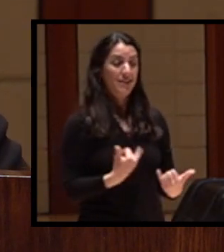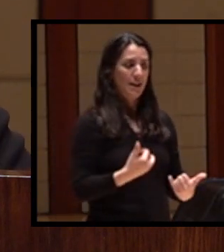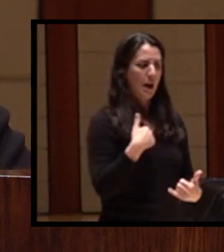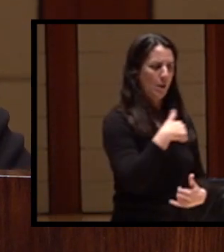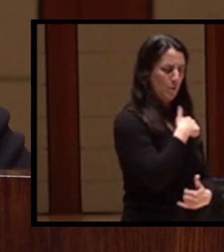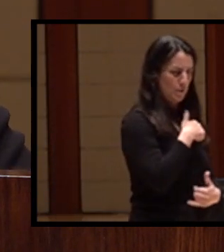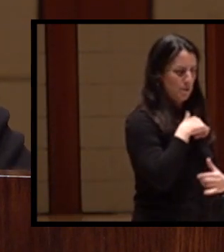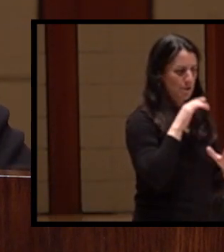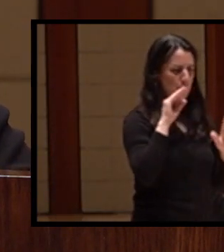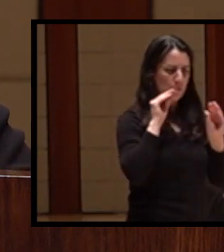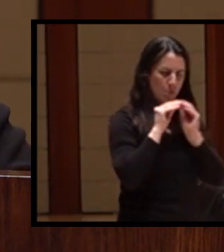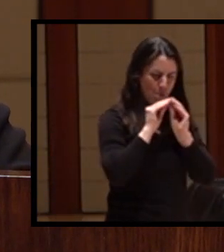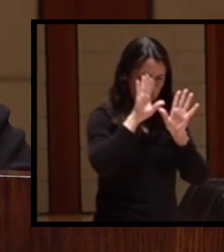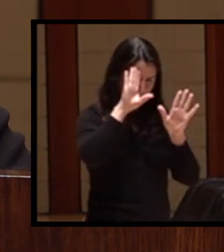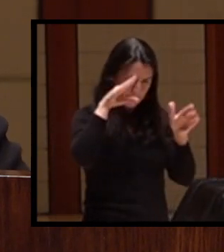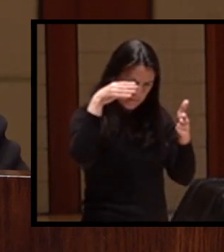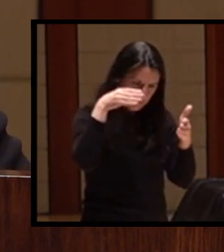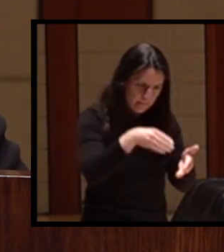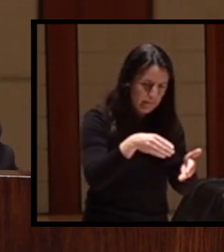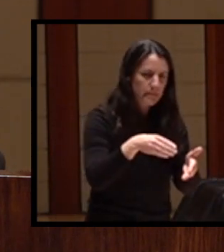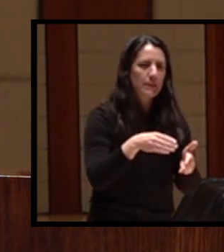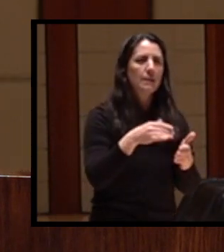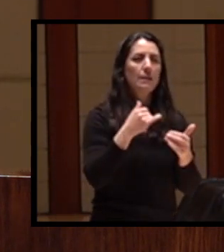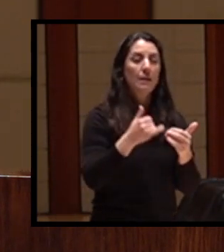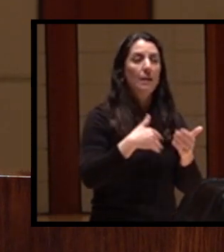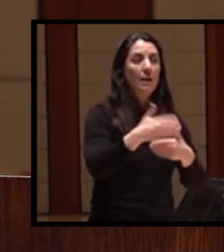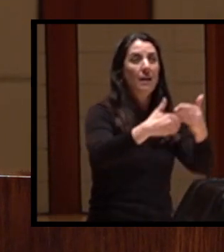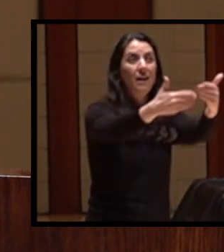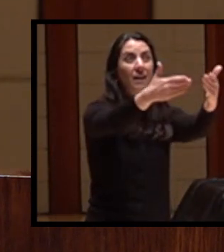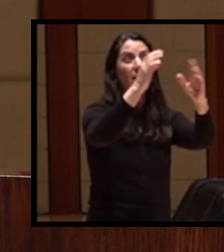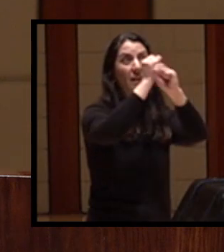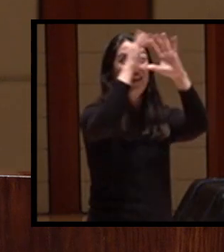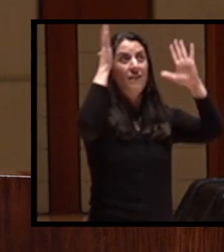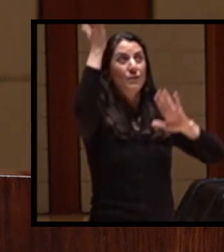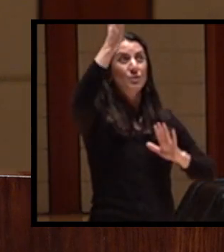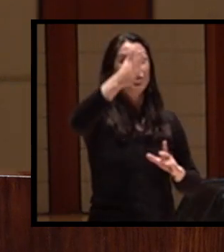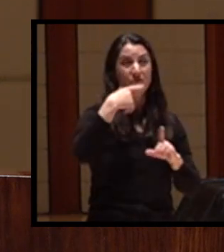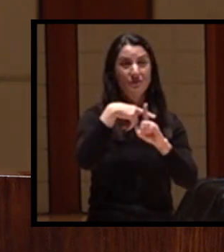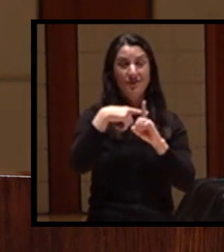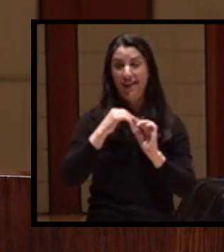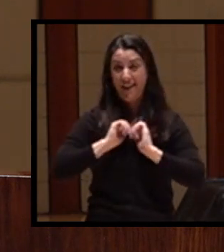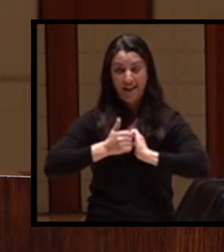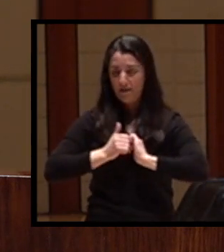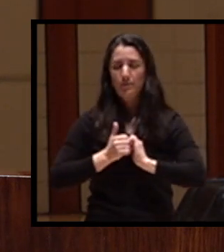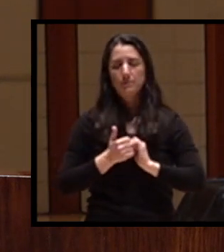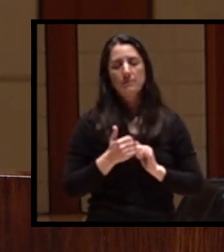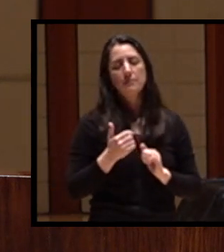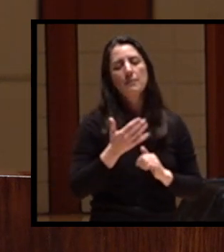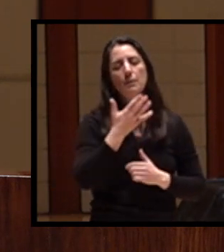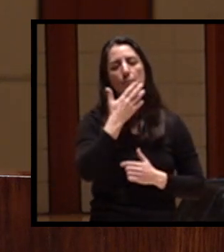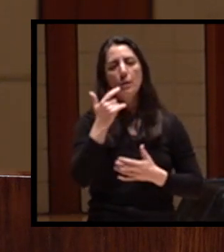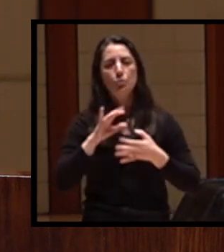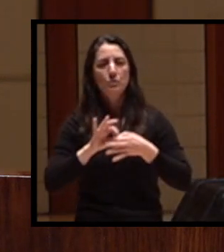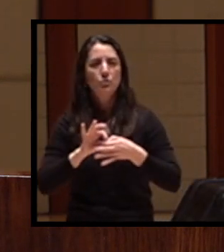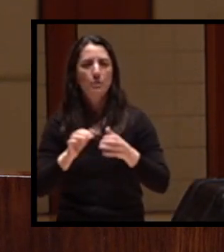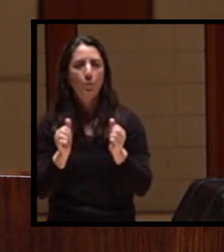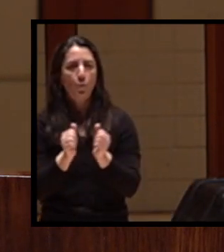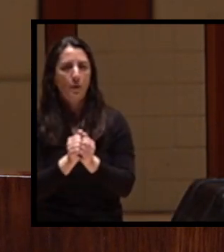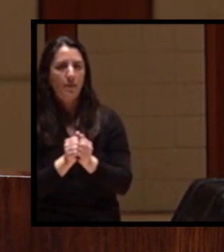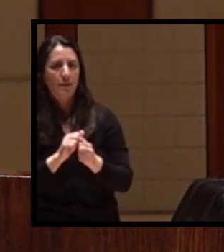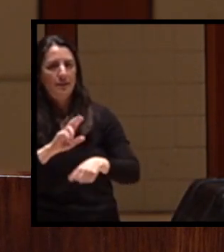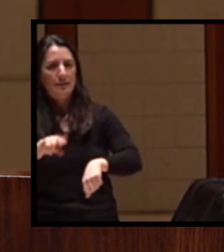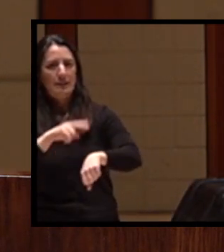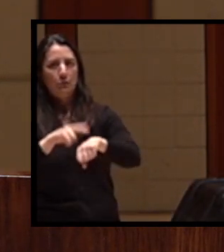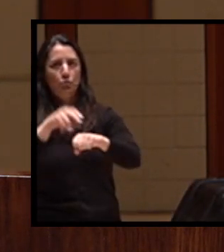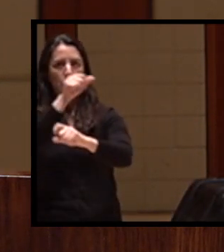more better nation. So with that what I'm going to do today is talk about the